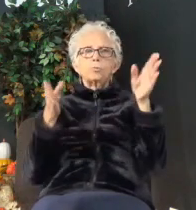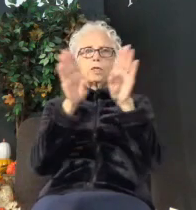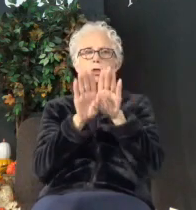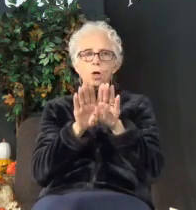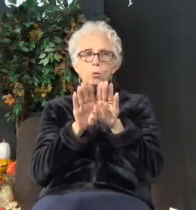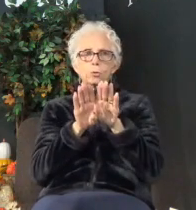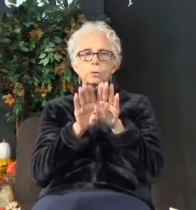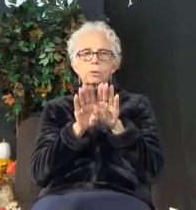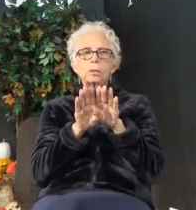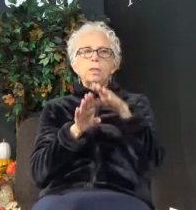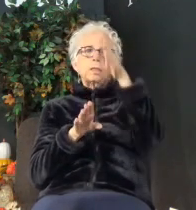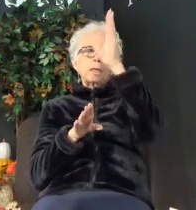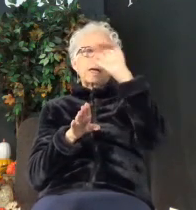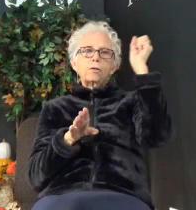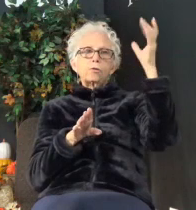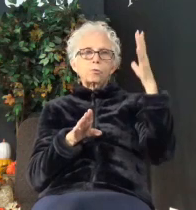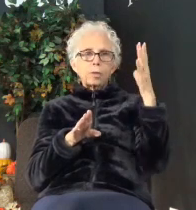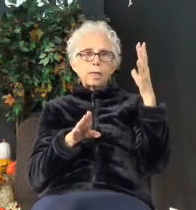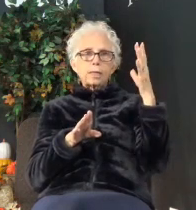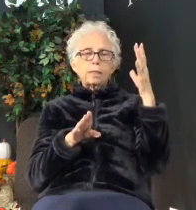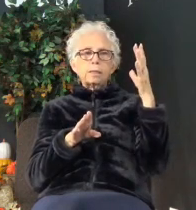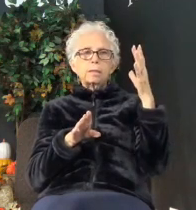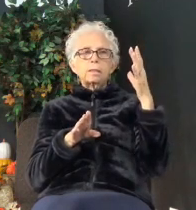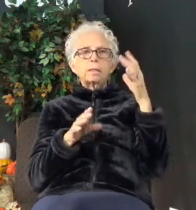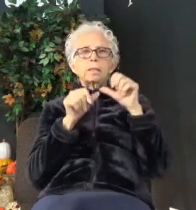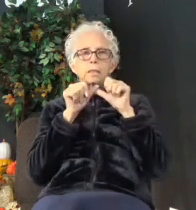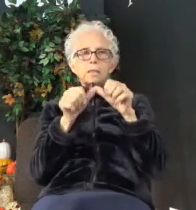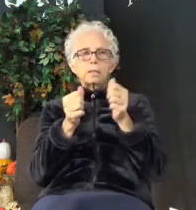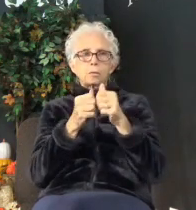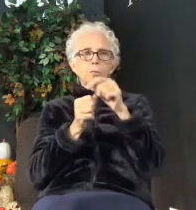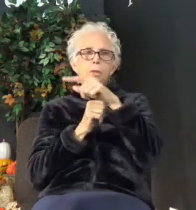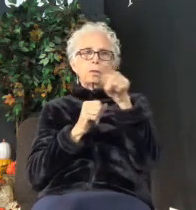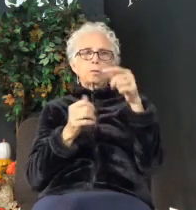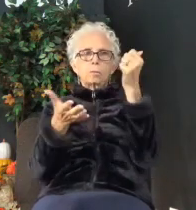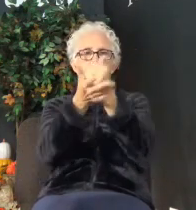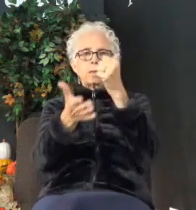Maybe you're you. Amen.